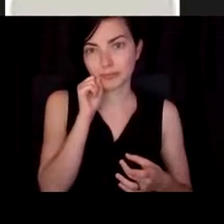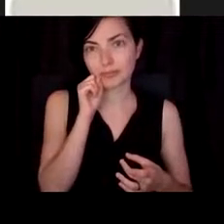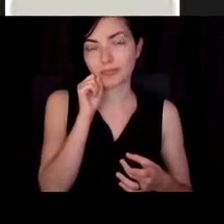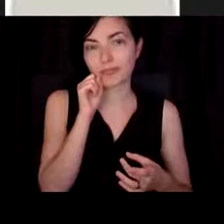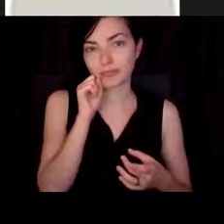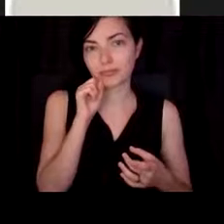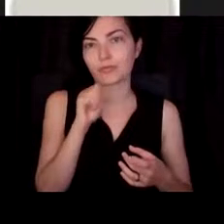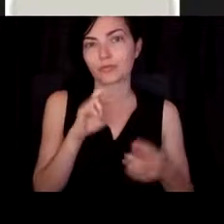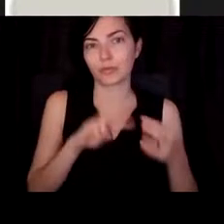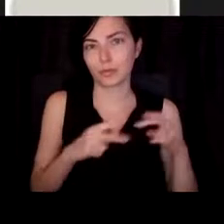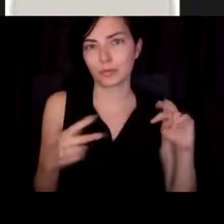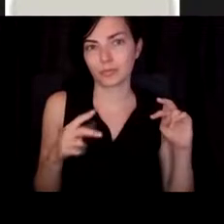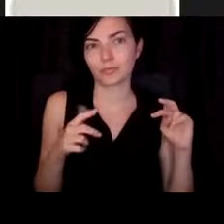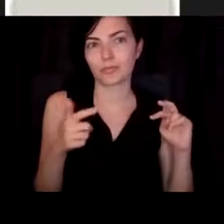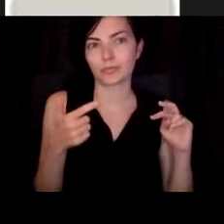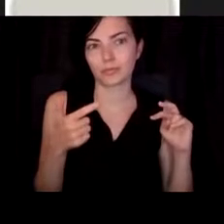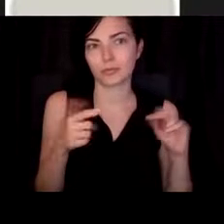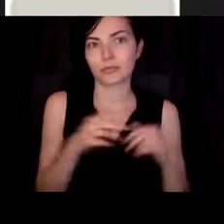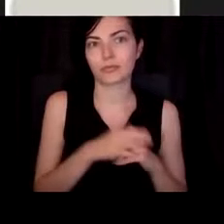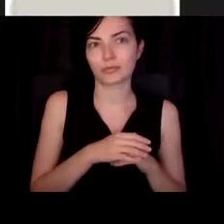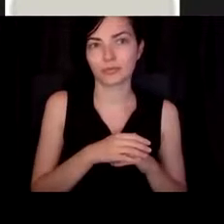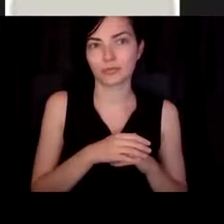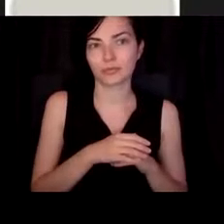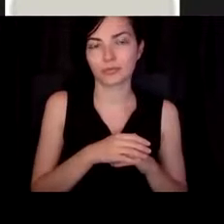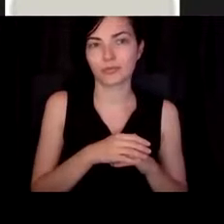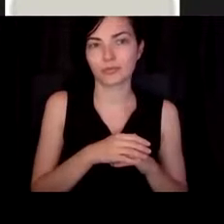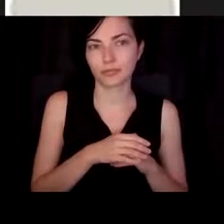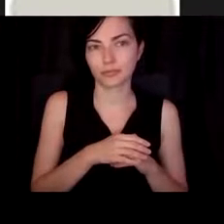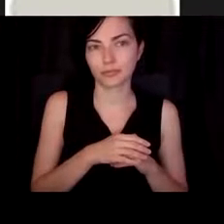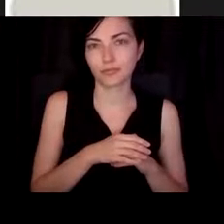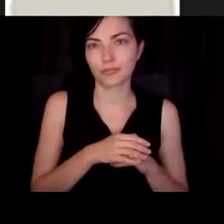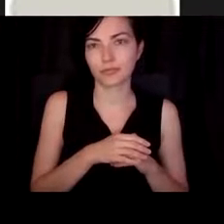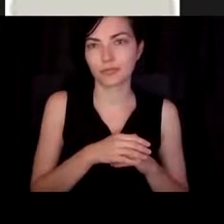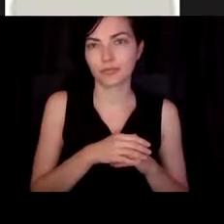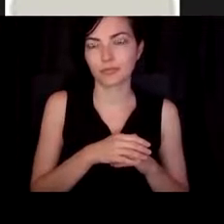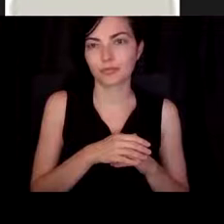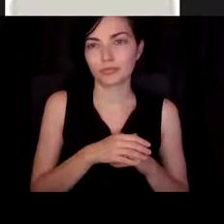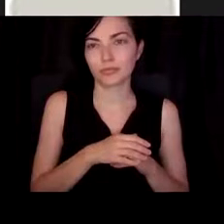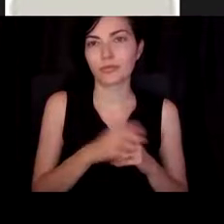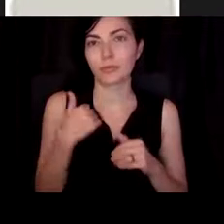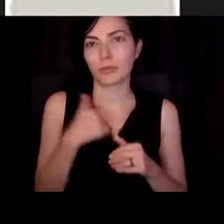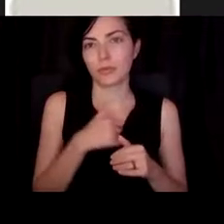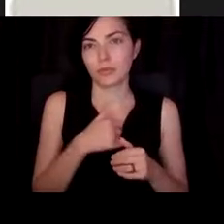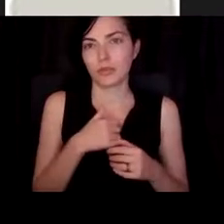We, three, three copies of chromosome 21.